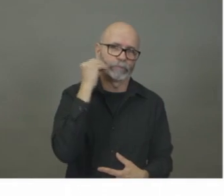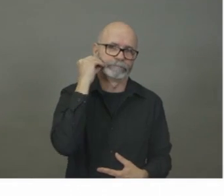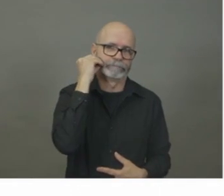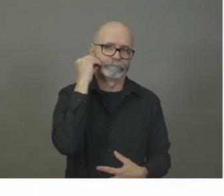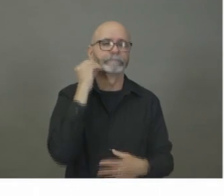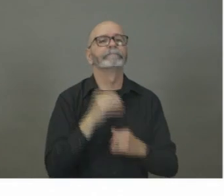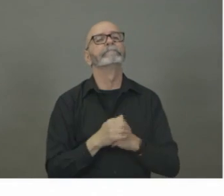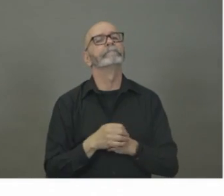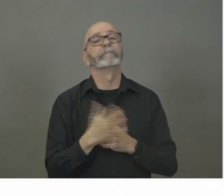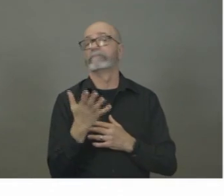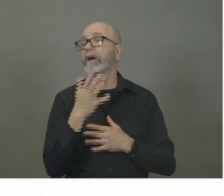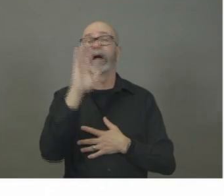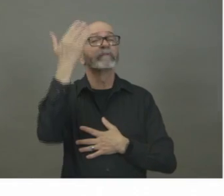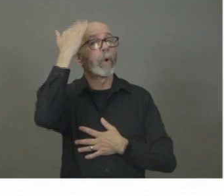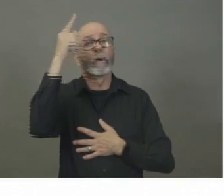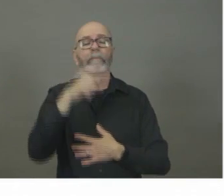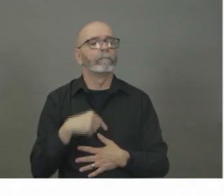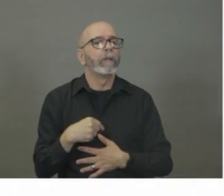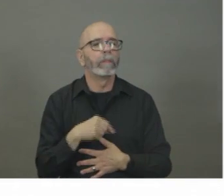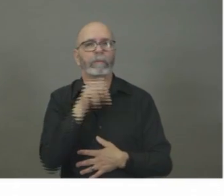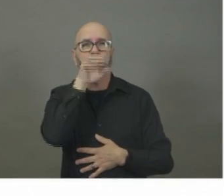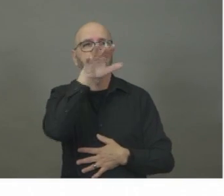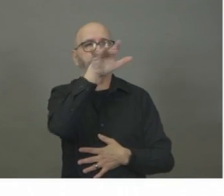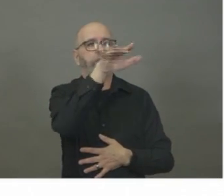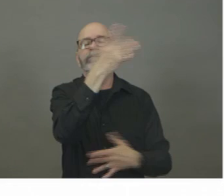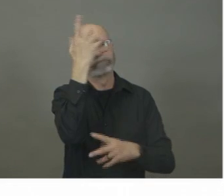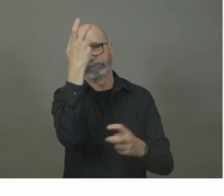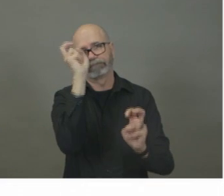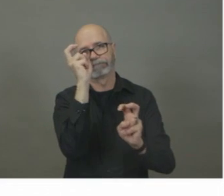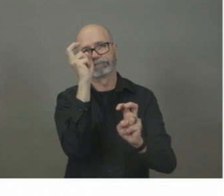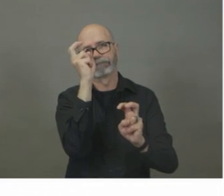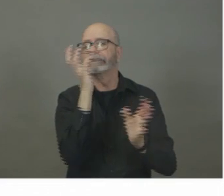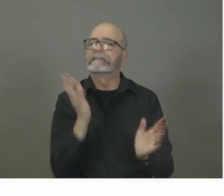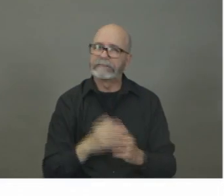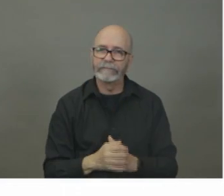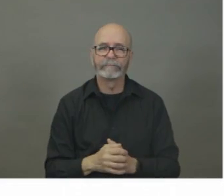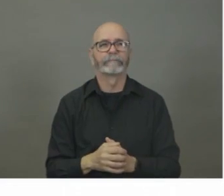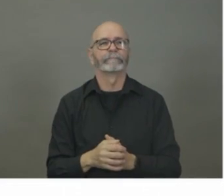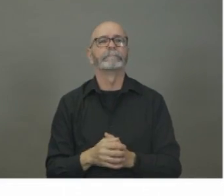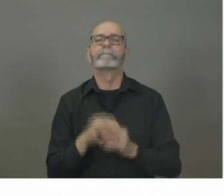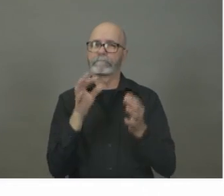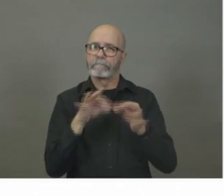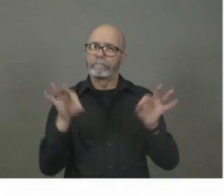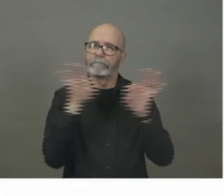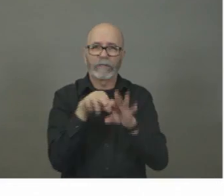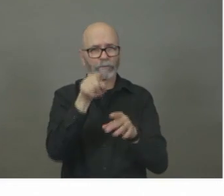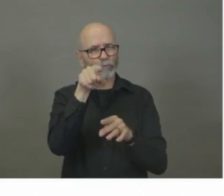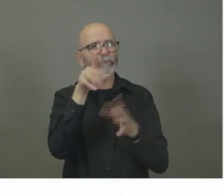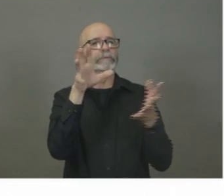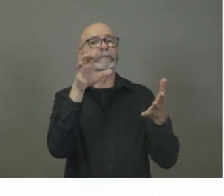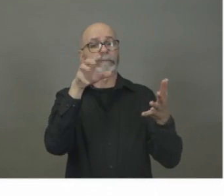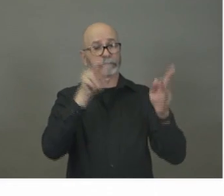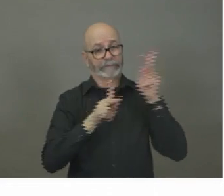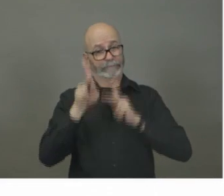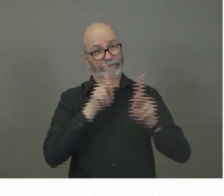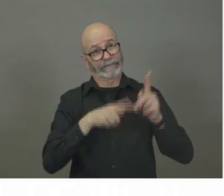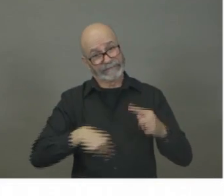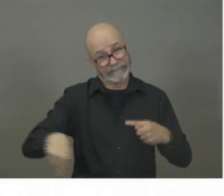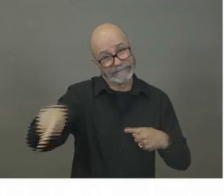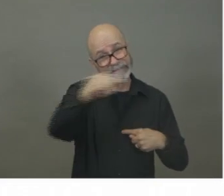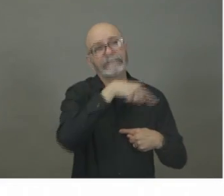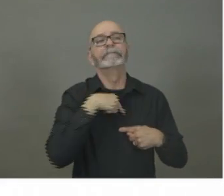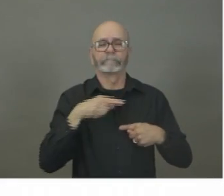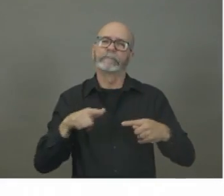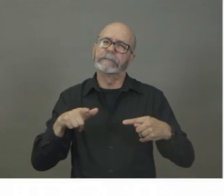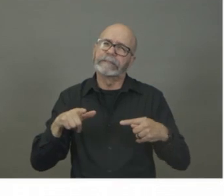And so they're essential that we're all doing those collectively. We know that if there is a good adherence